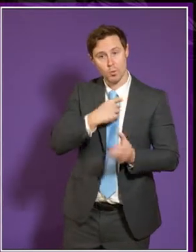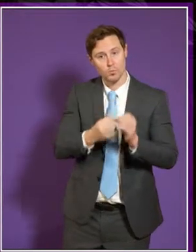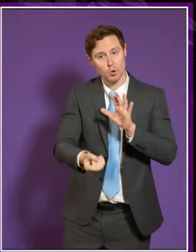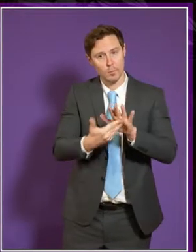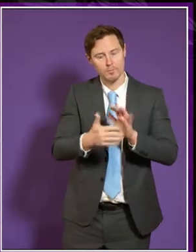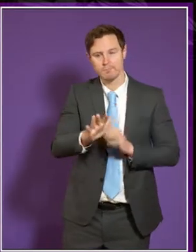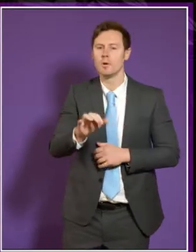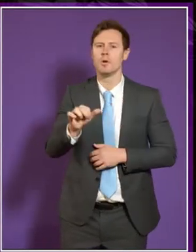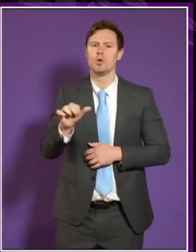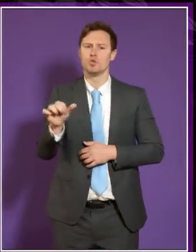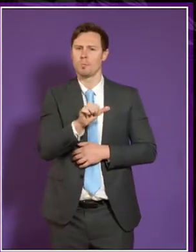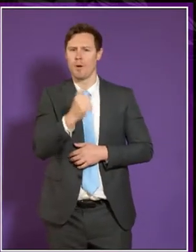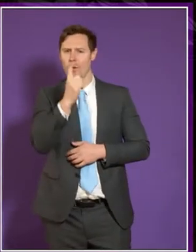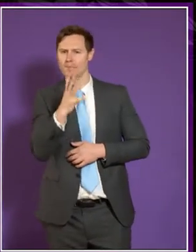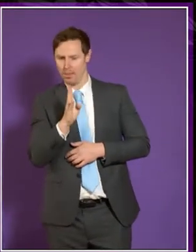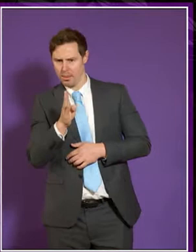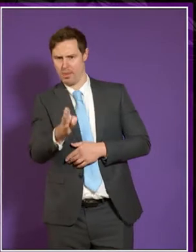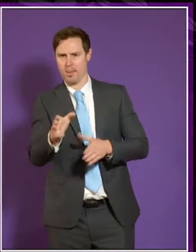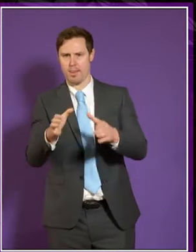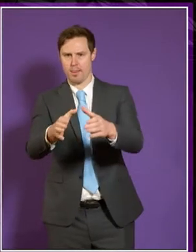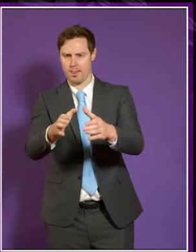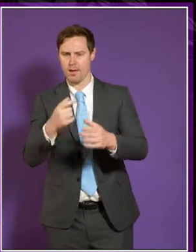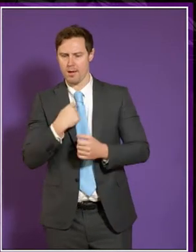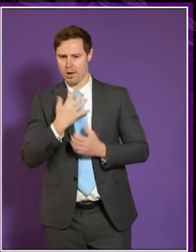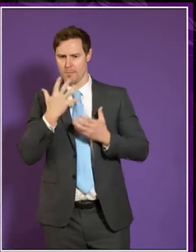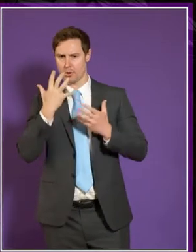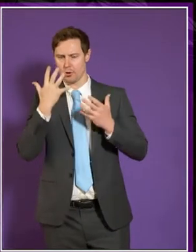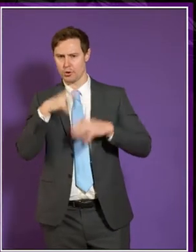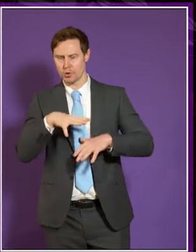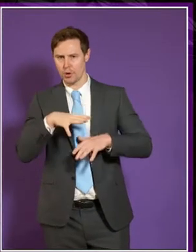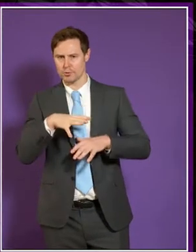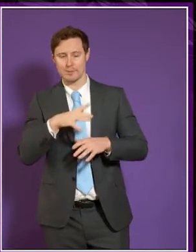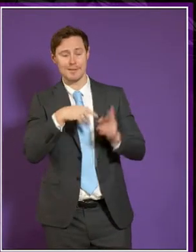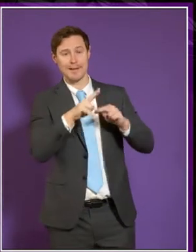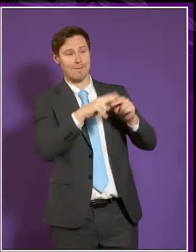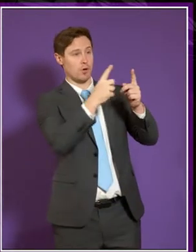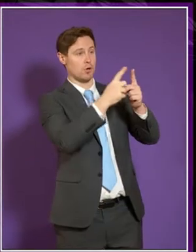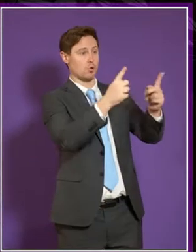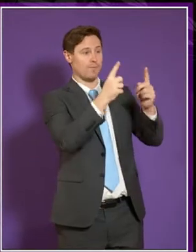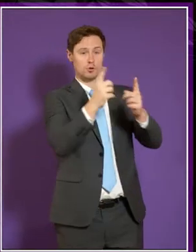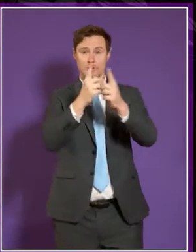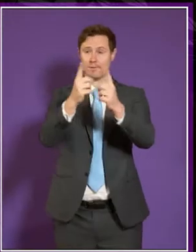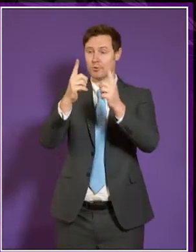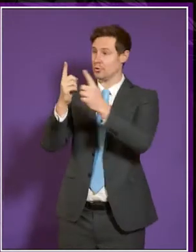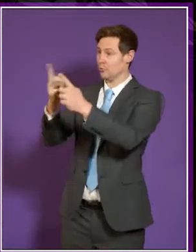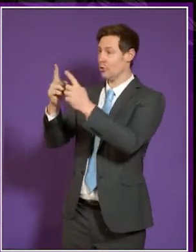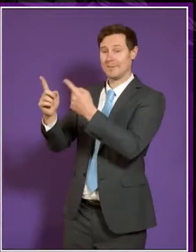should be a single source. And would be concerned if too much was done at the individual institution level and there was too much